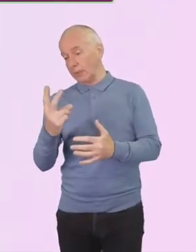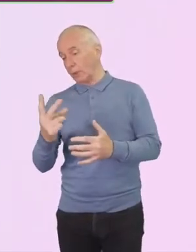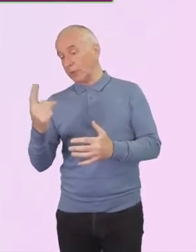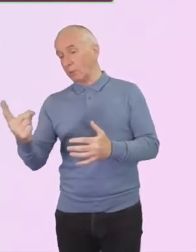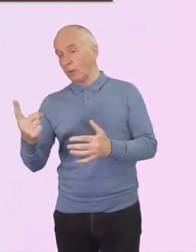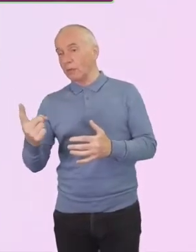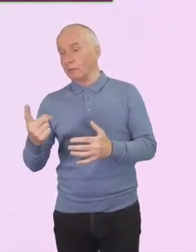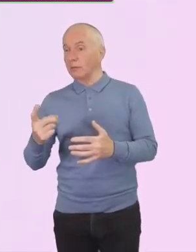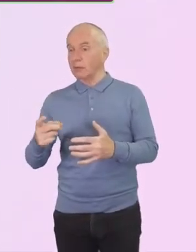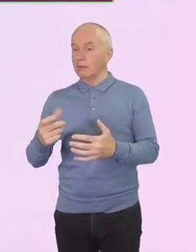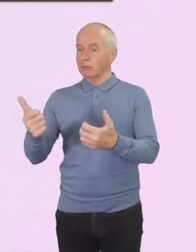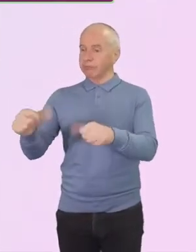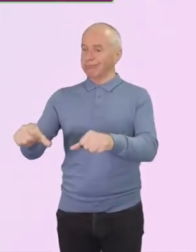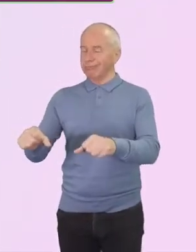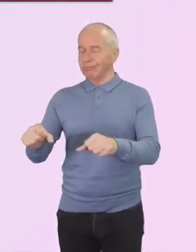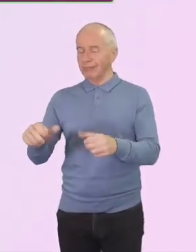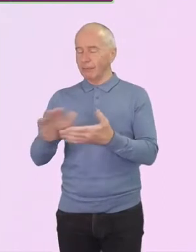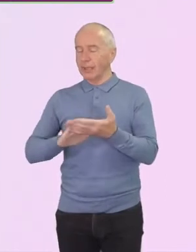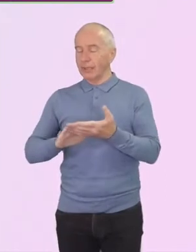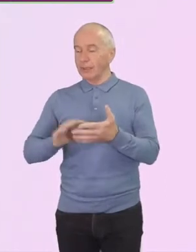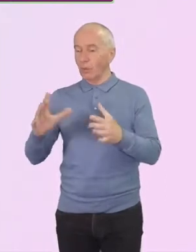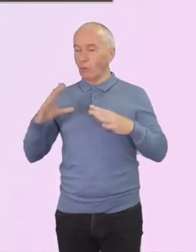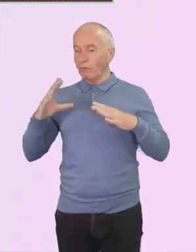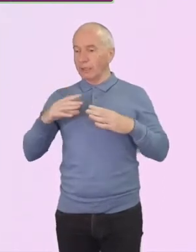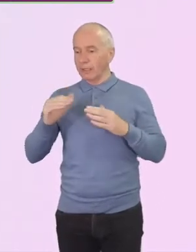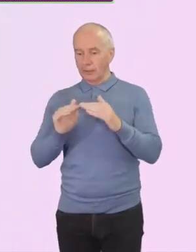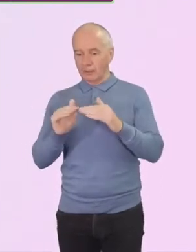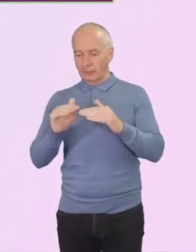already exceeded budget for this year.